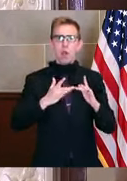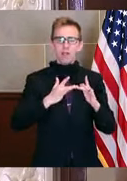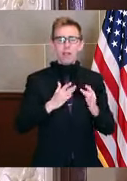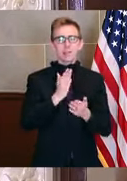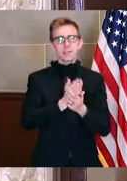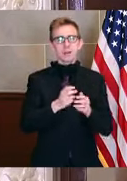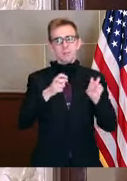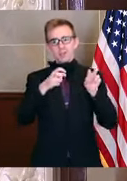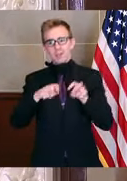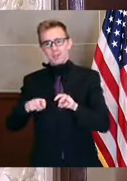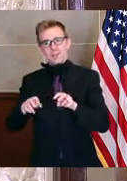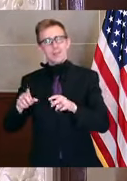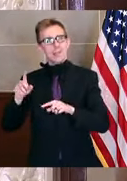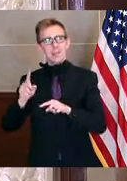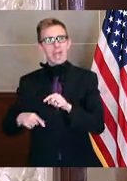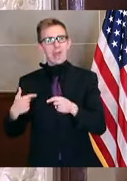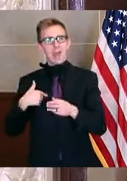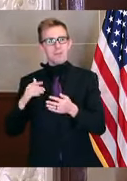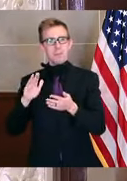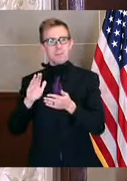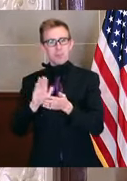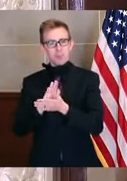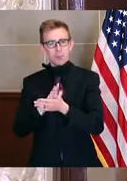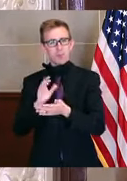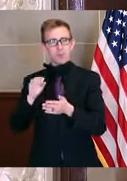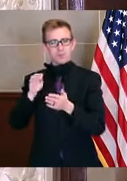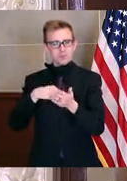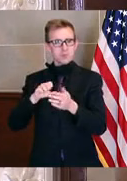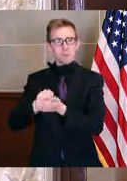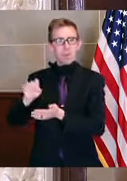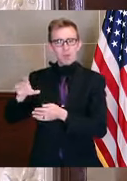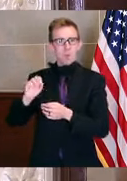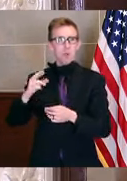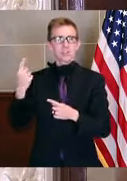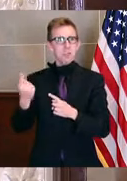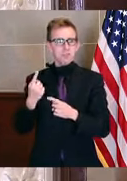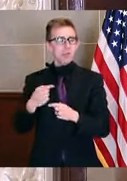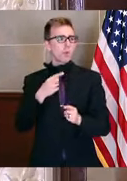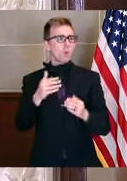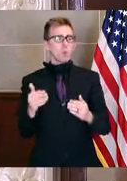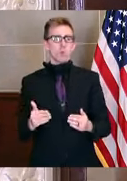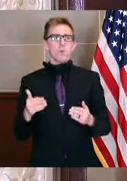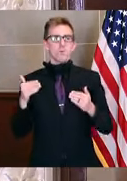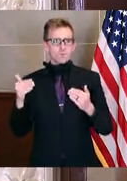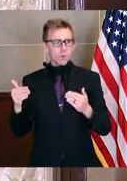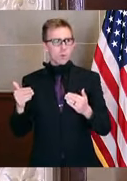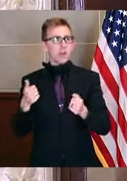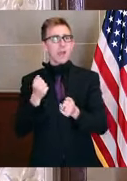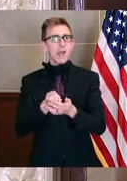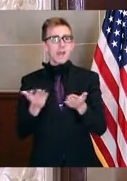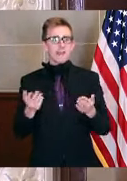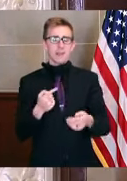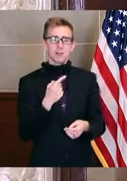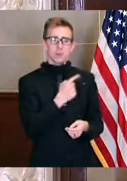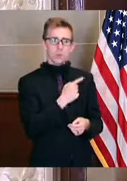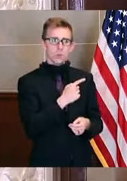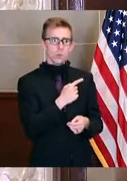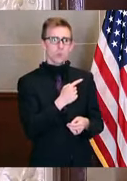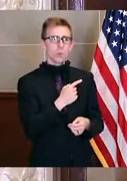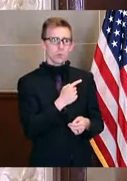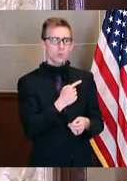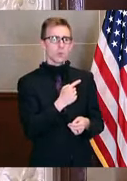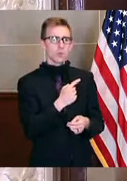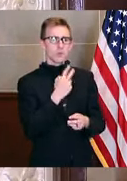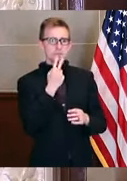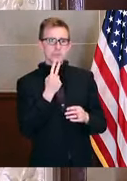able to doing fully packet learning. Um, is there, moving forward, is there anything that, um, you are taking from this,